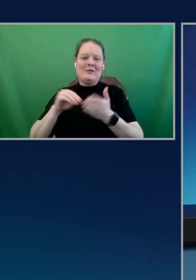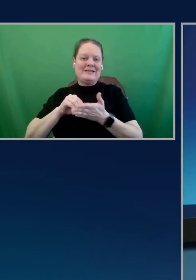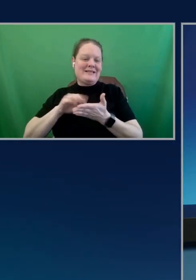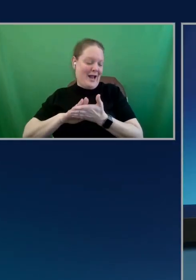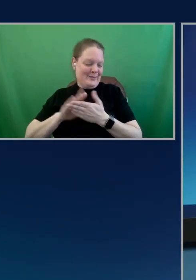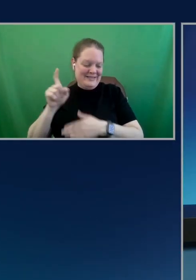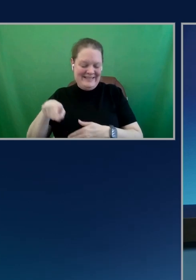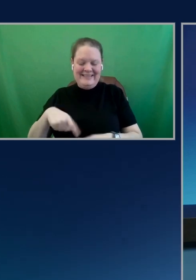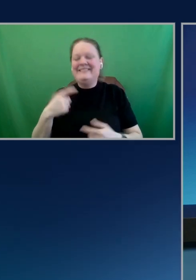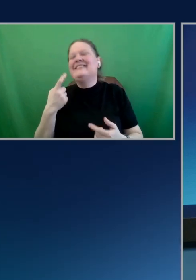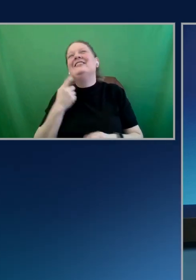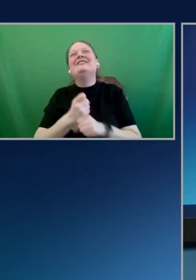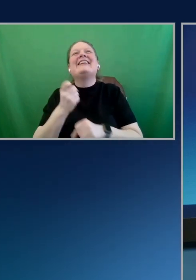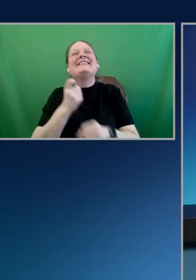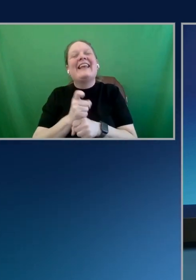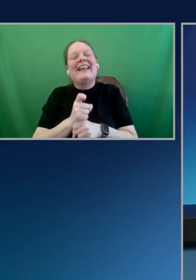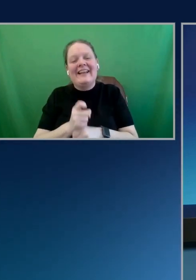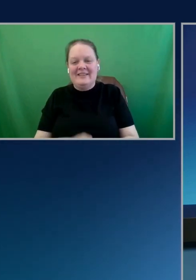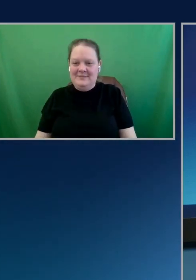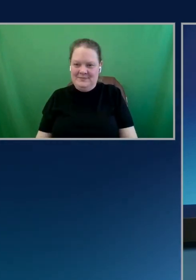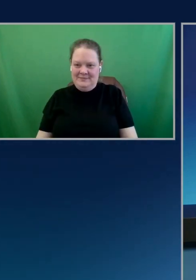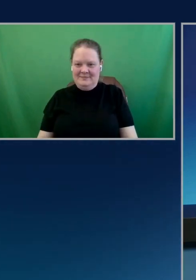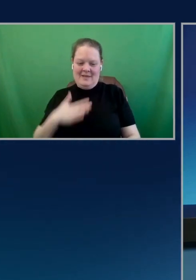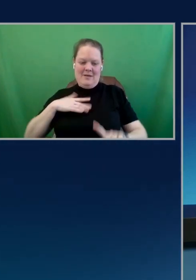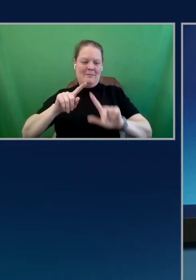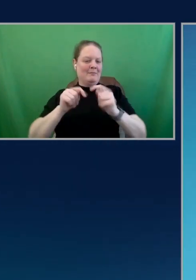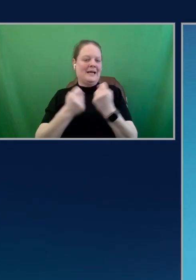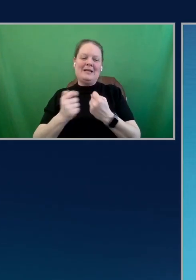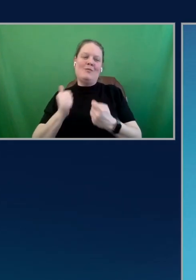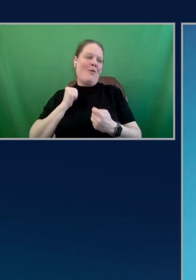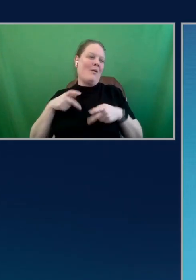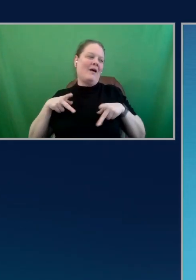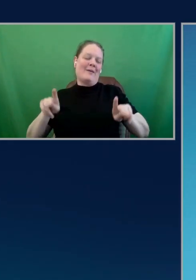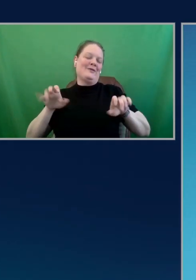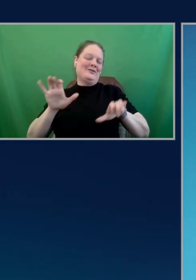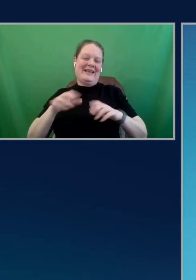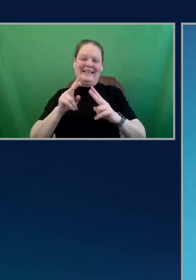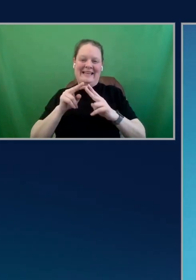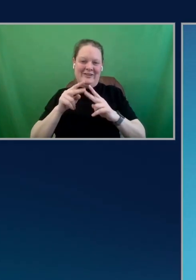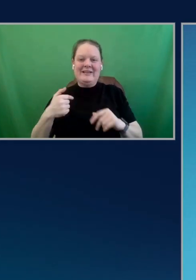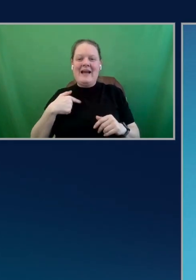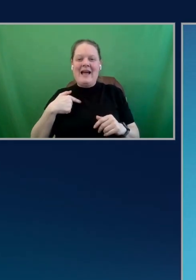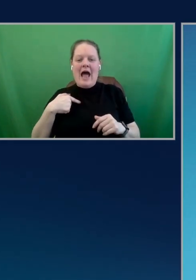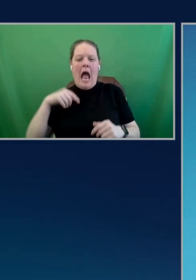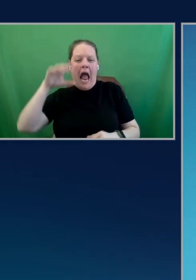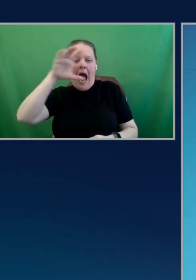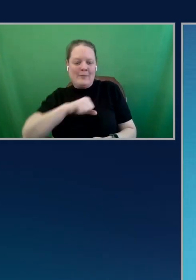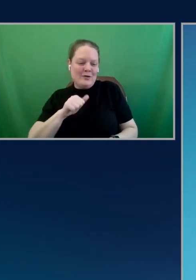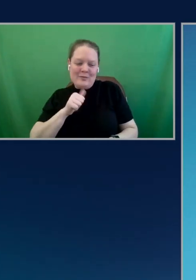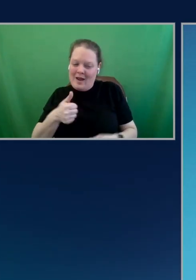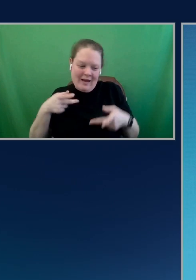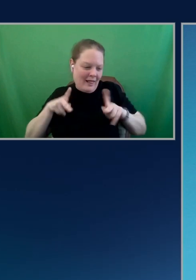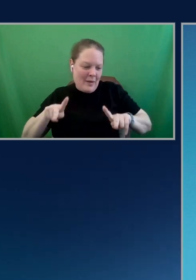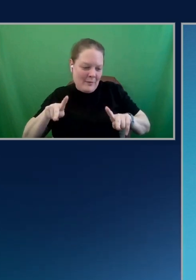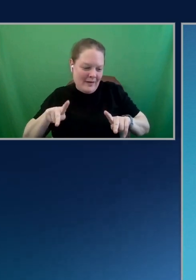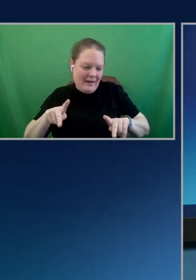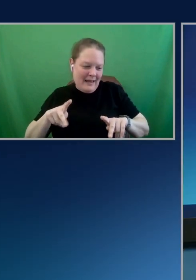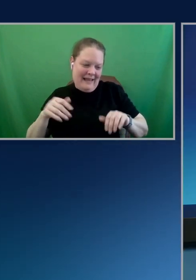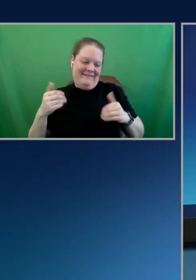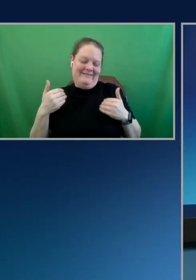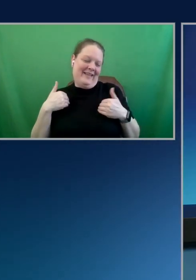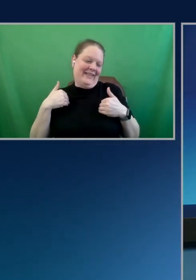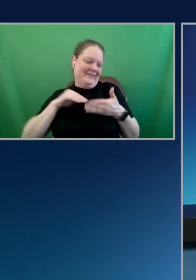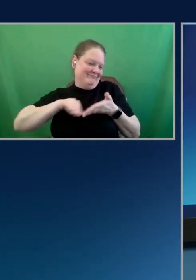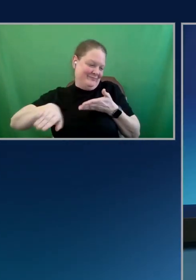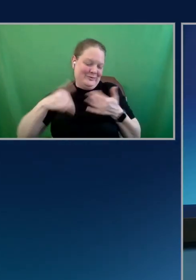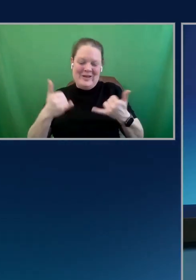Just kidding. My team won't let me get away with that either, so I'm assuming you're not going to let me get away with that today. No. Okay. spent a